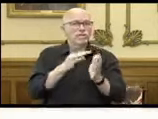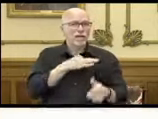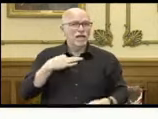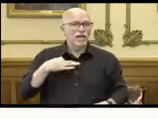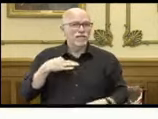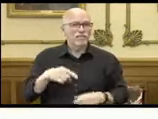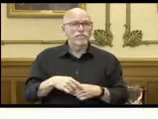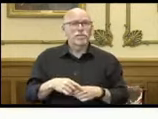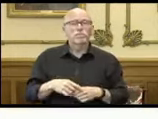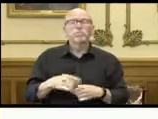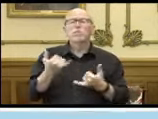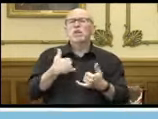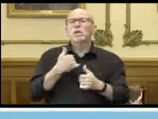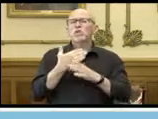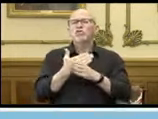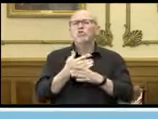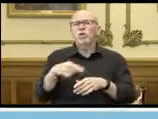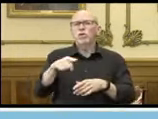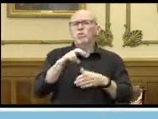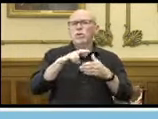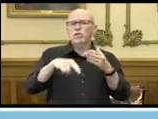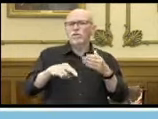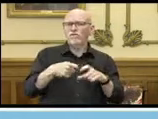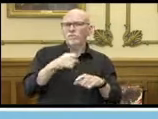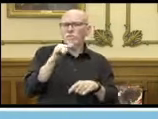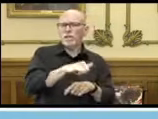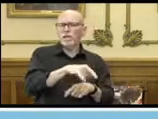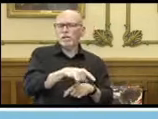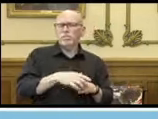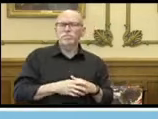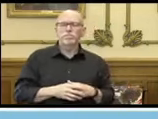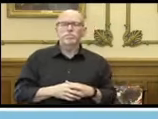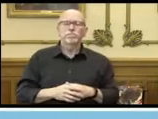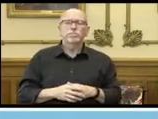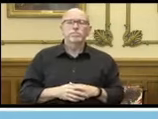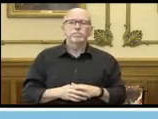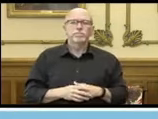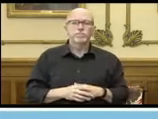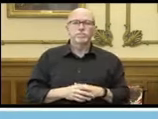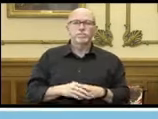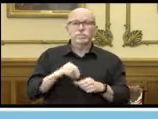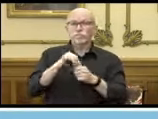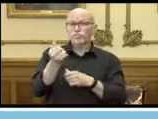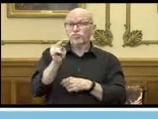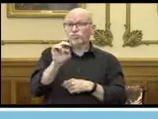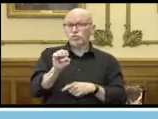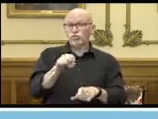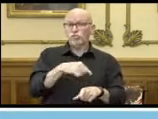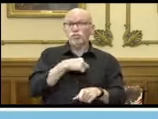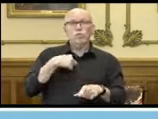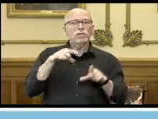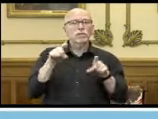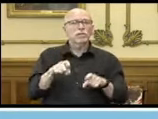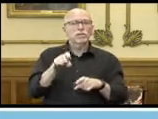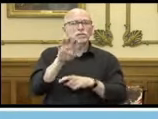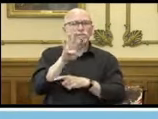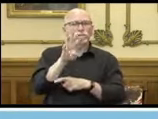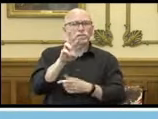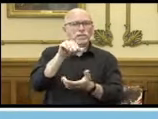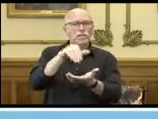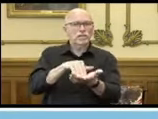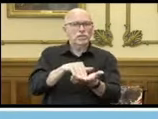And so let me share with you briefly the results of that initiative. In June we tested 46